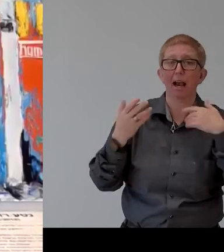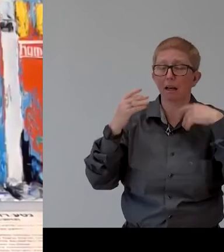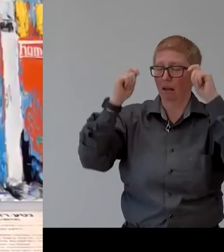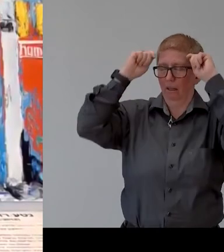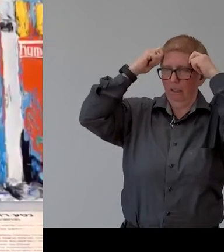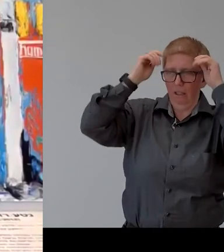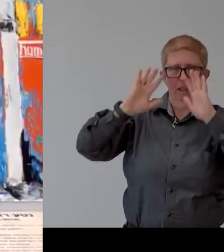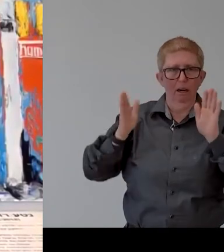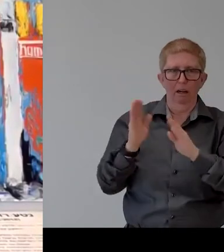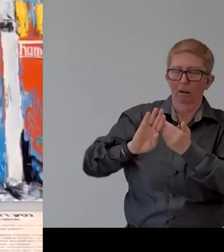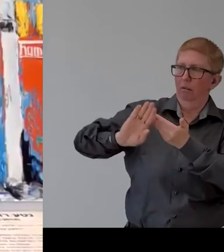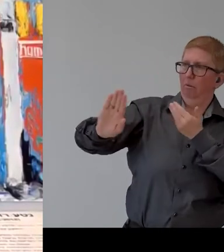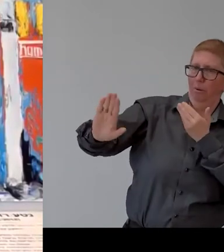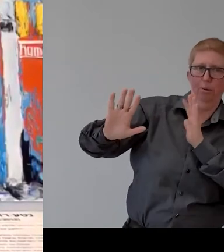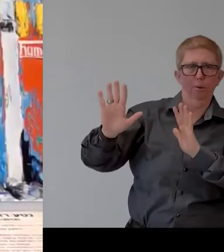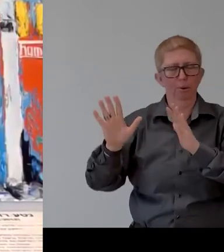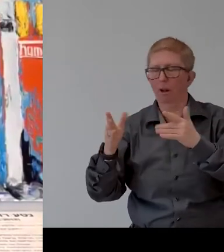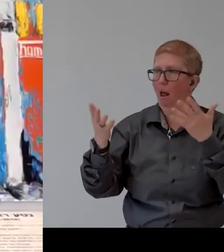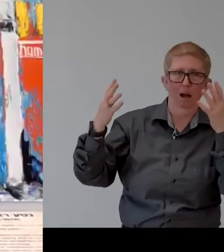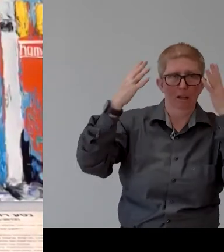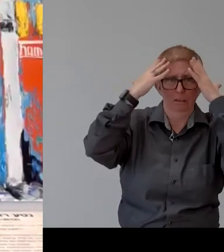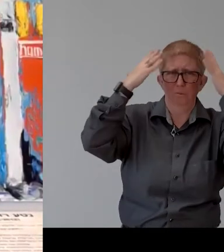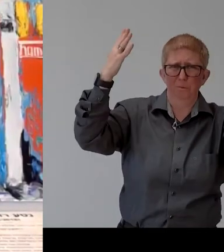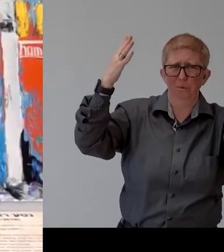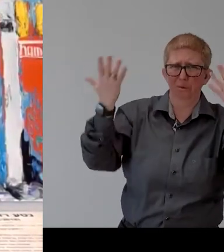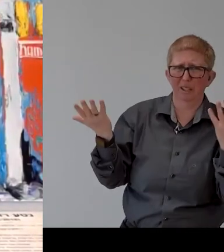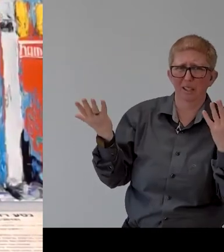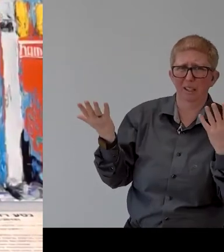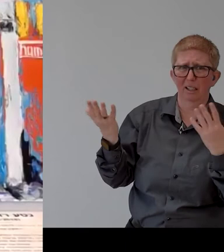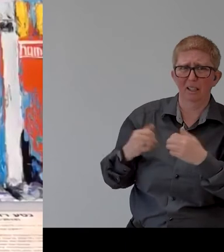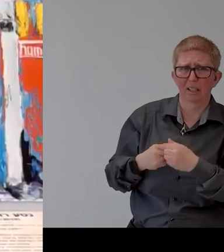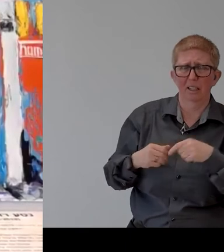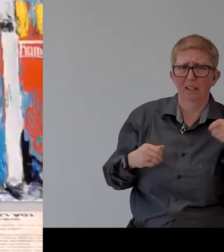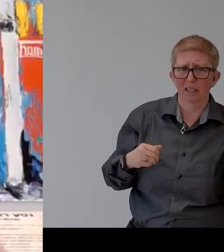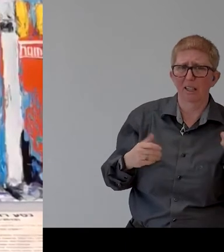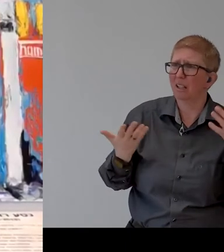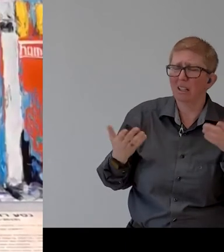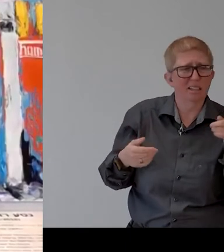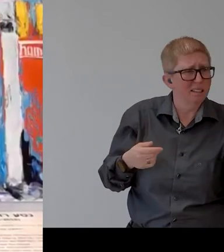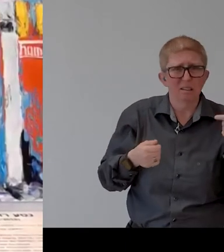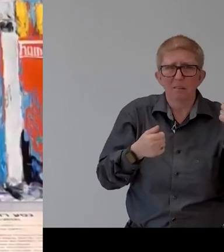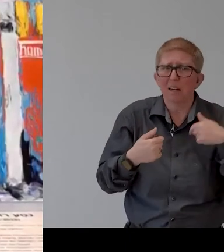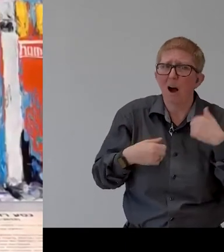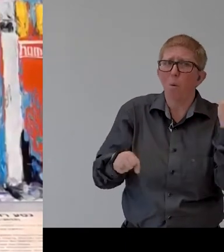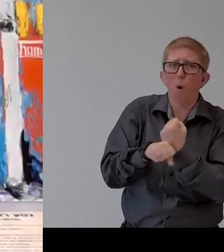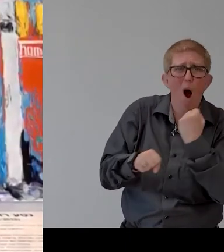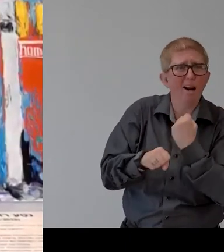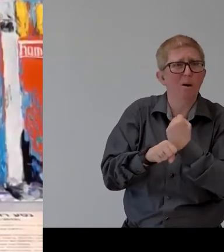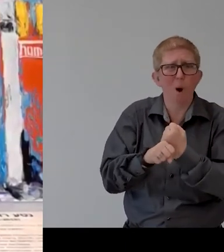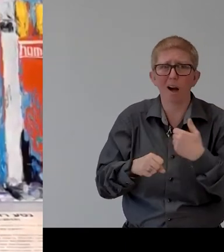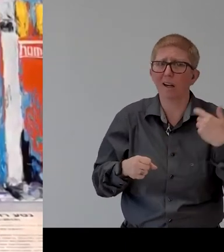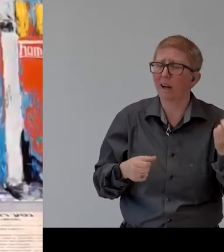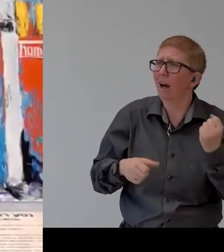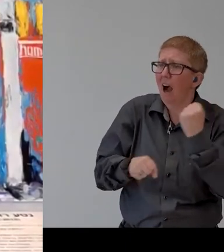pressures and everything and for him it was a great fit he was very happy at the job and once we made this connection made this